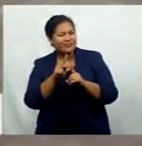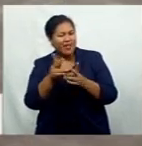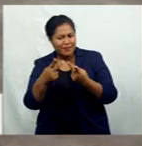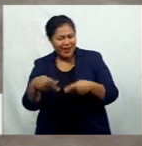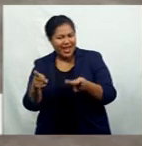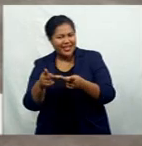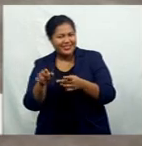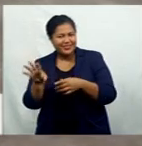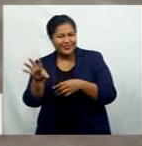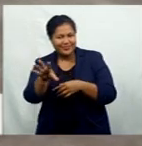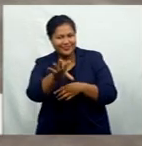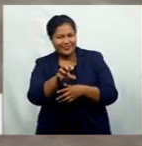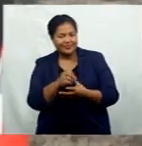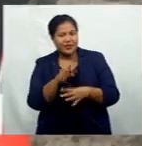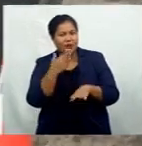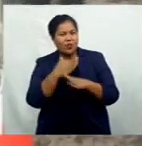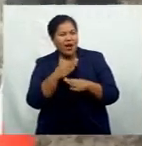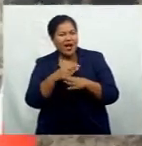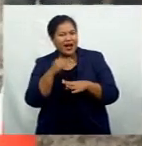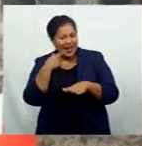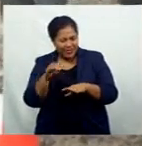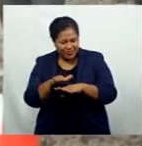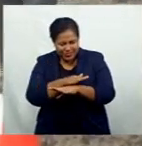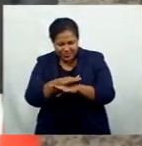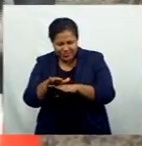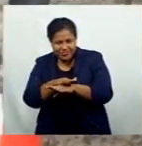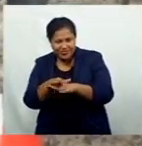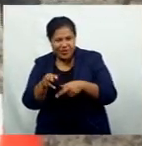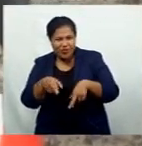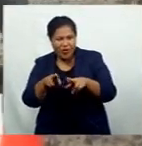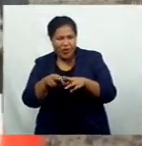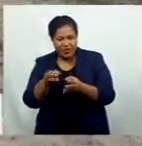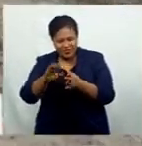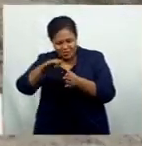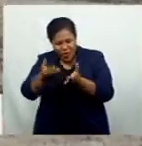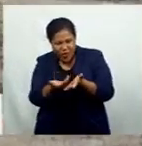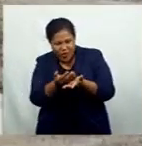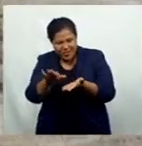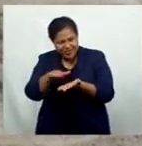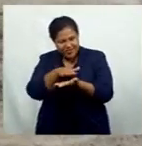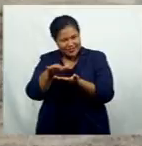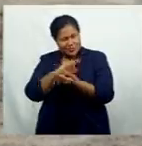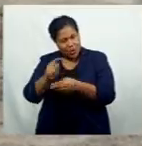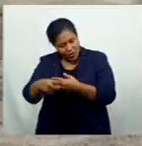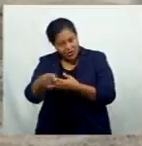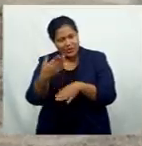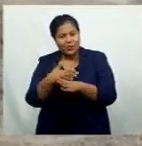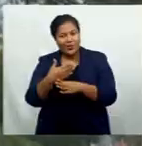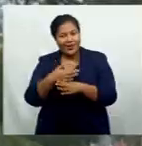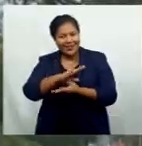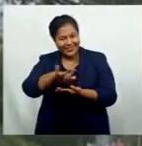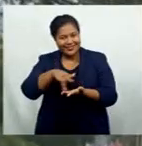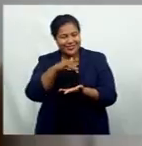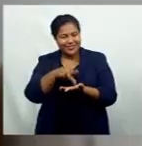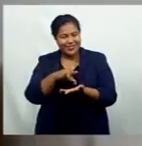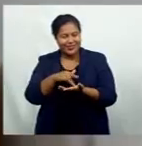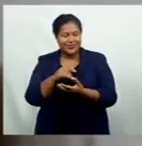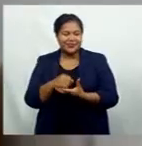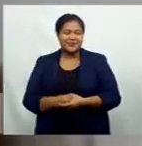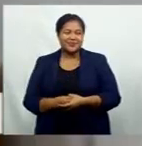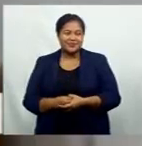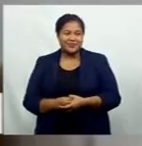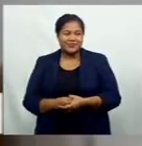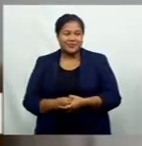He adds work such as resurfacing of roads and pothole repairs continues in some part of the Central Division. In